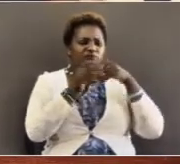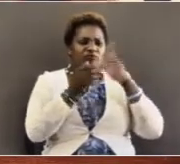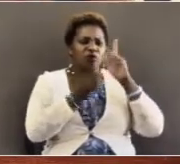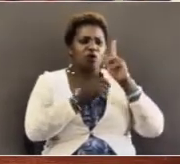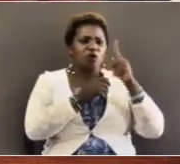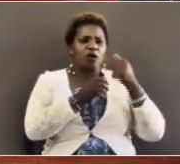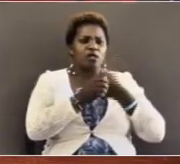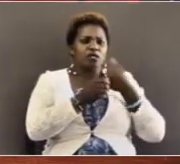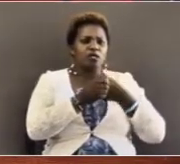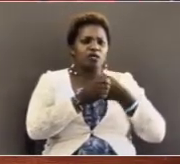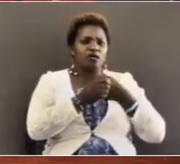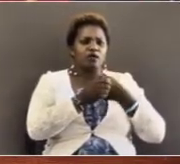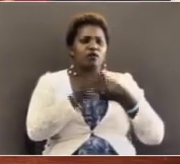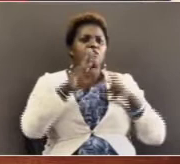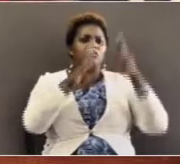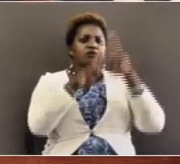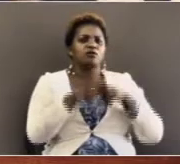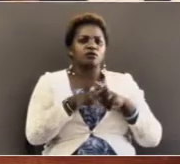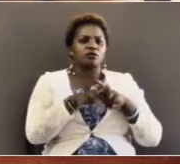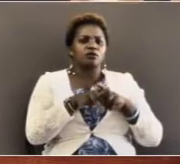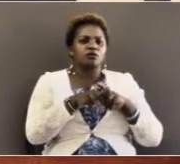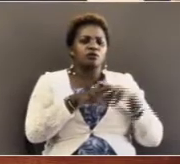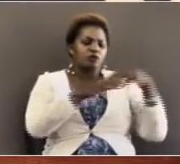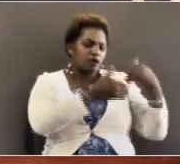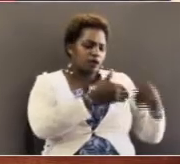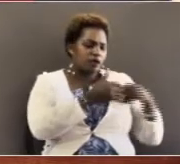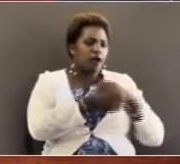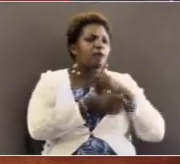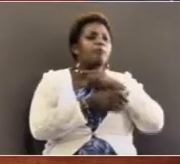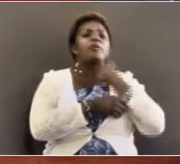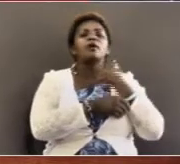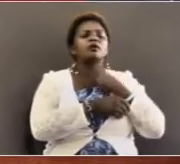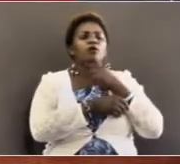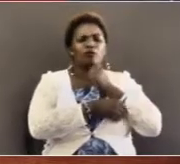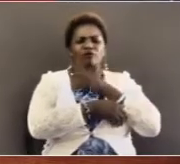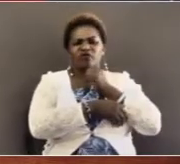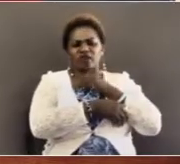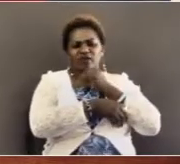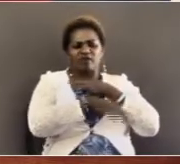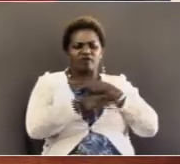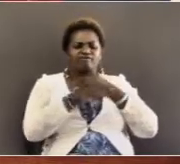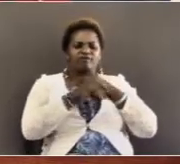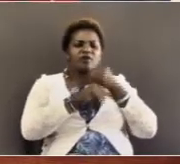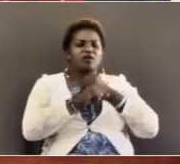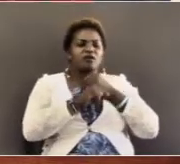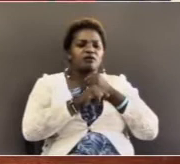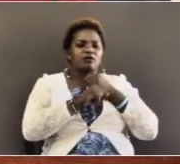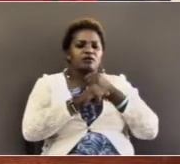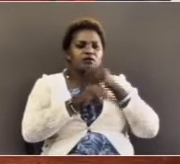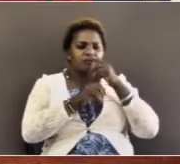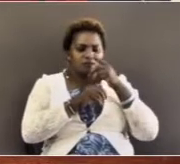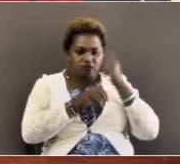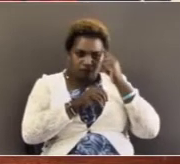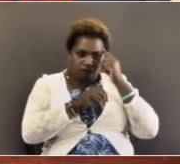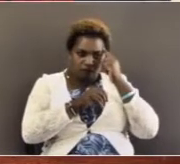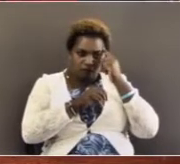there was a little girl sitting next to a pastor like me she did not